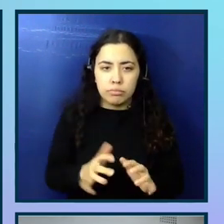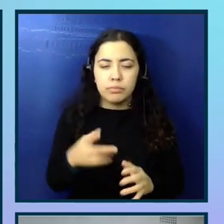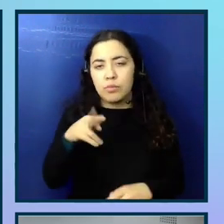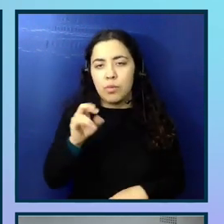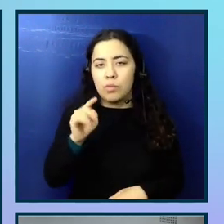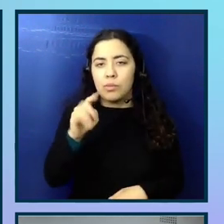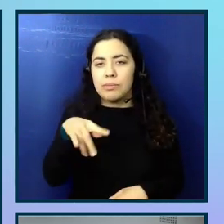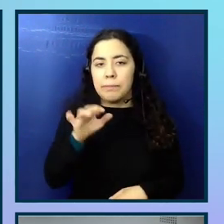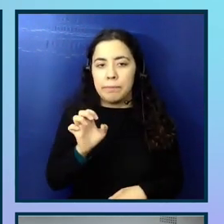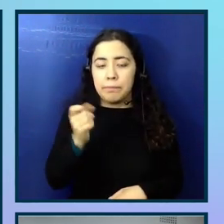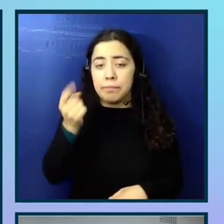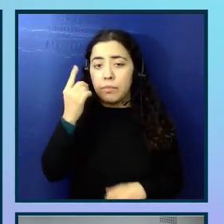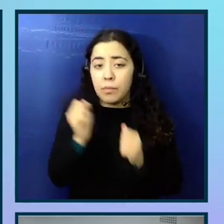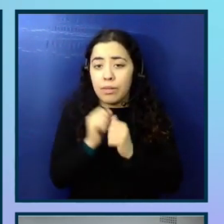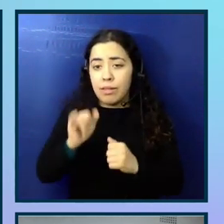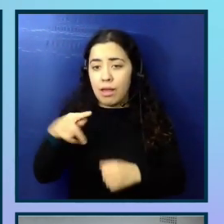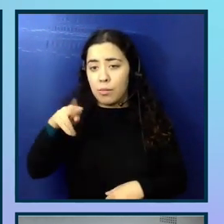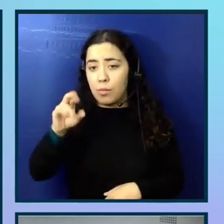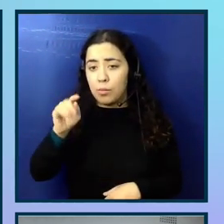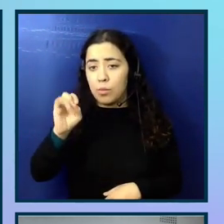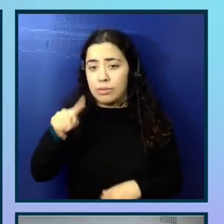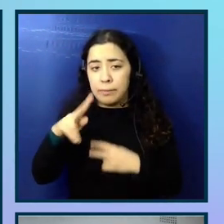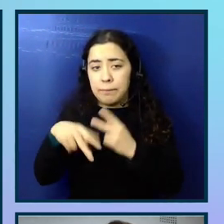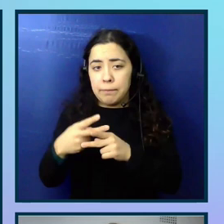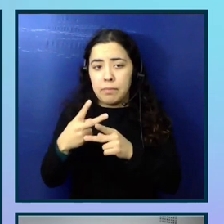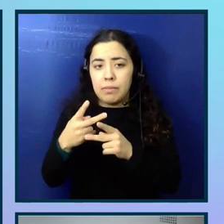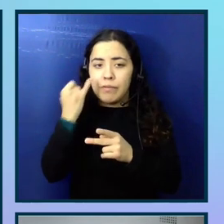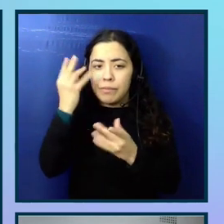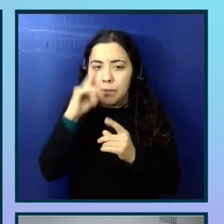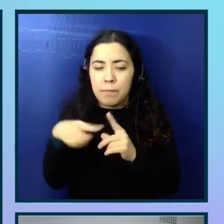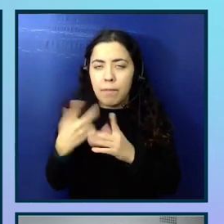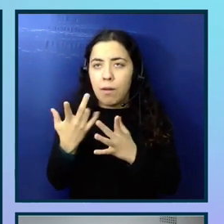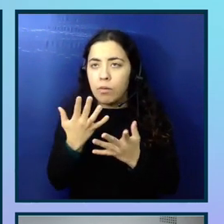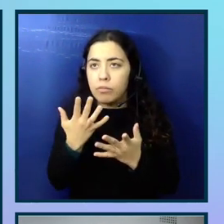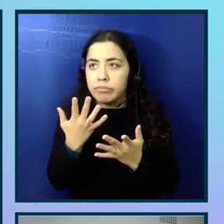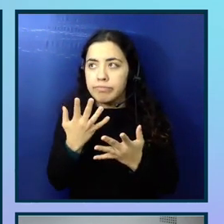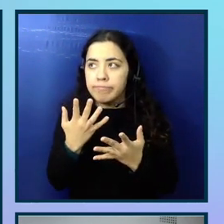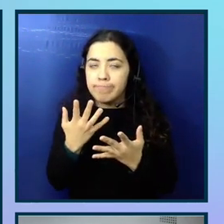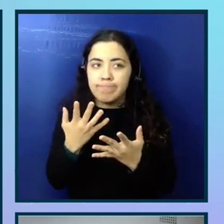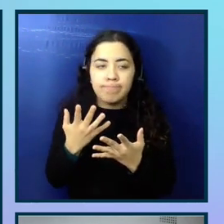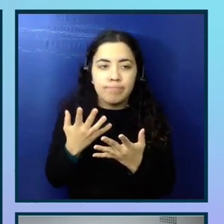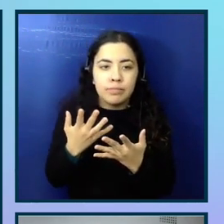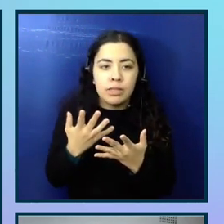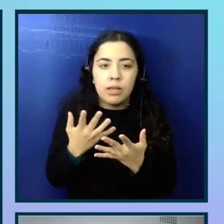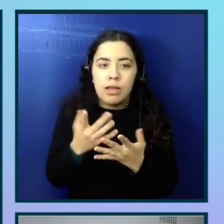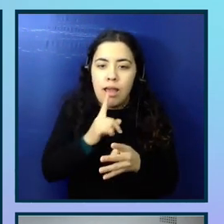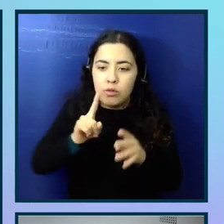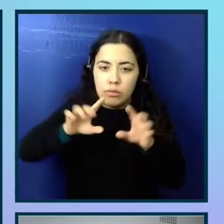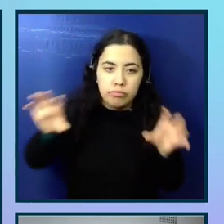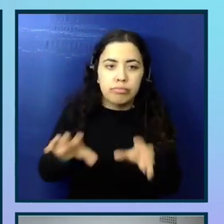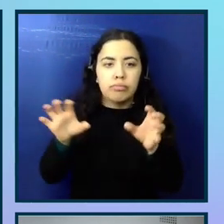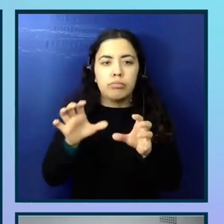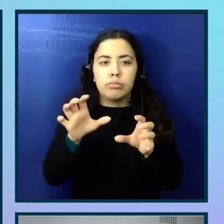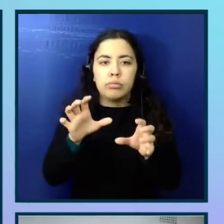With prototypes. So if you're thinking specifically about like actual or Figma prototypes, you